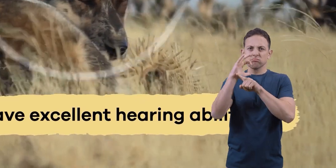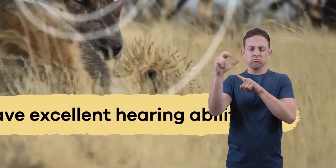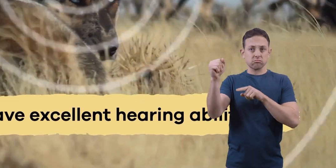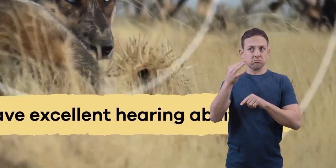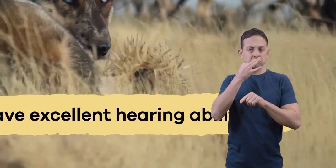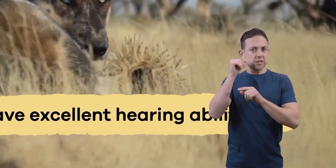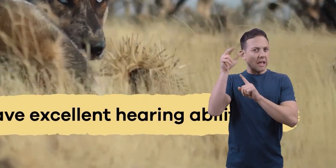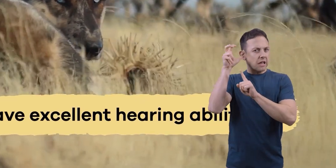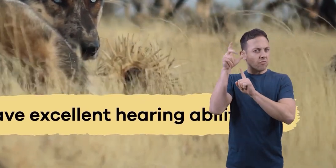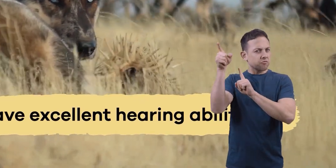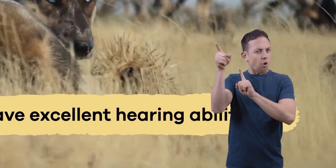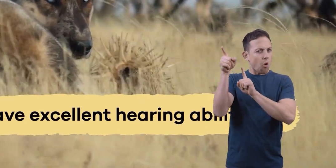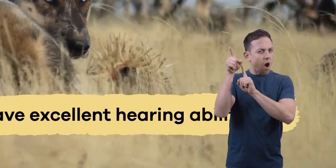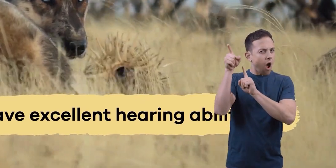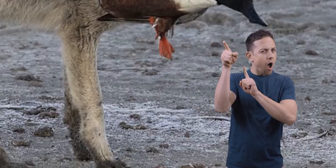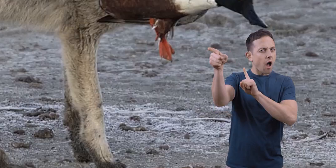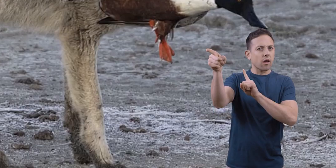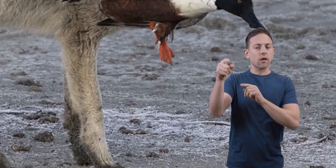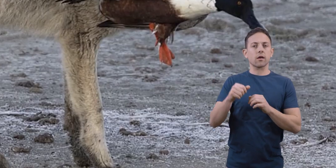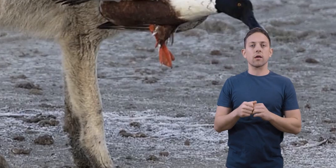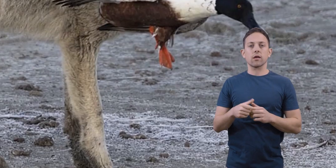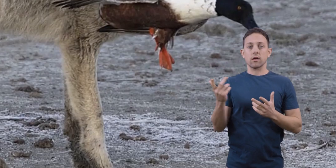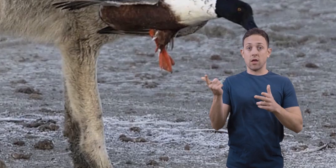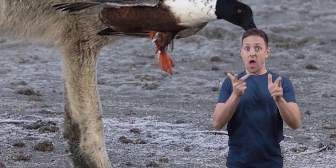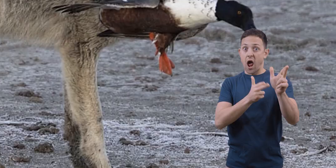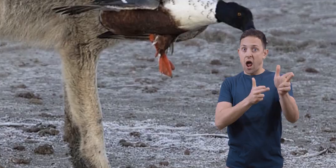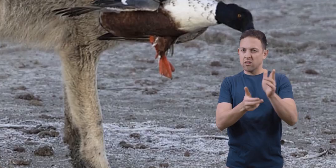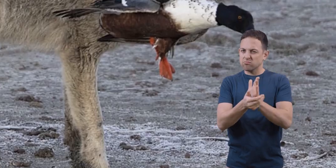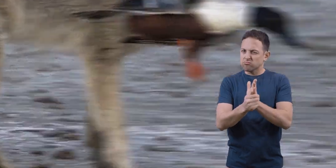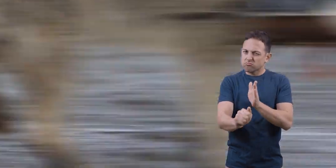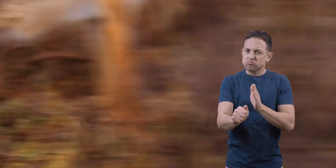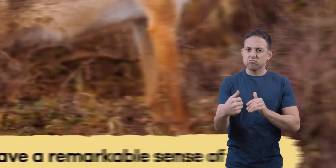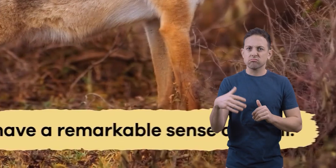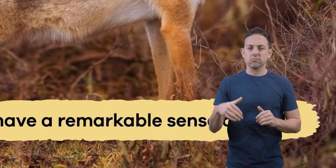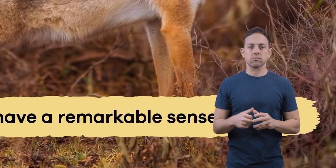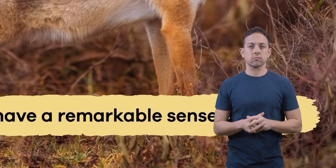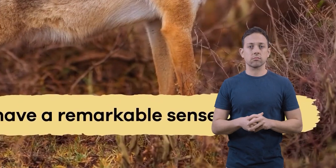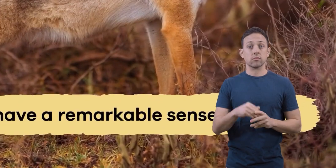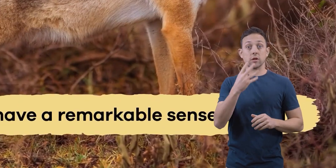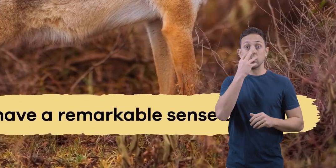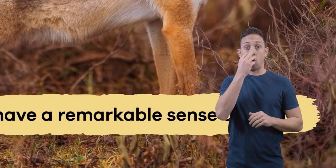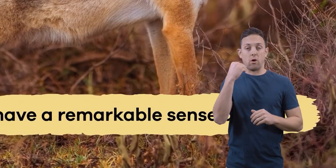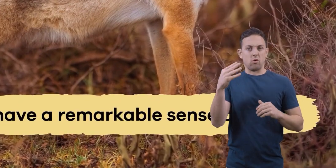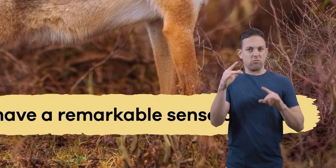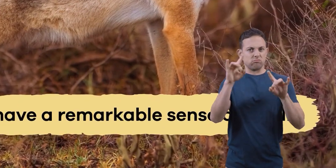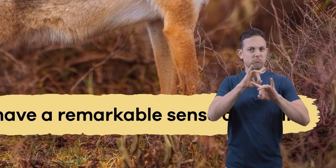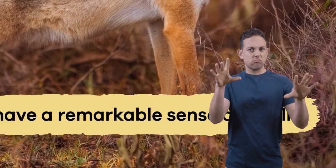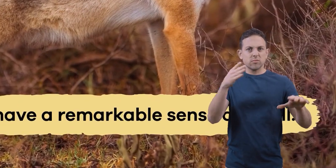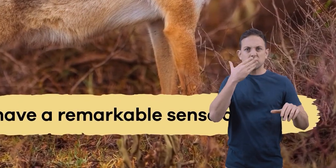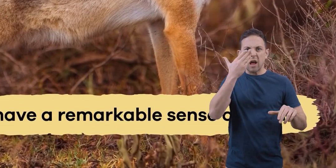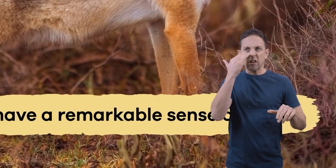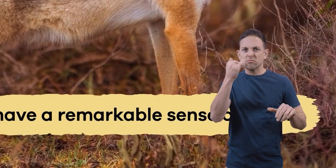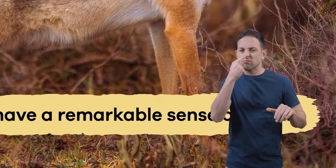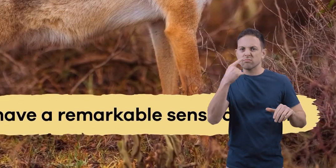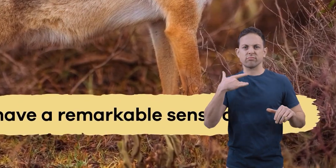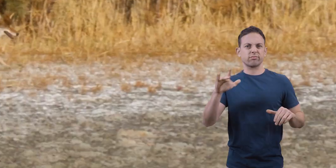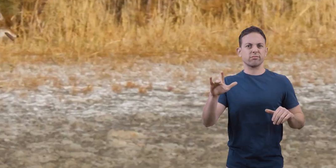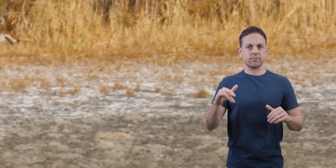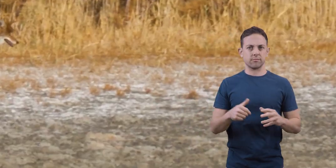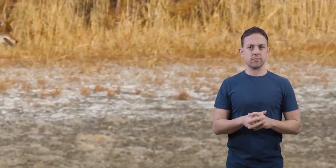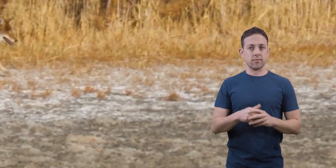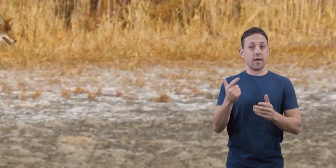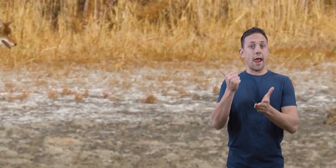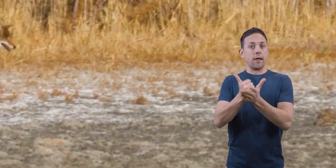help them detect sounds from afar, making them skilled hunters. Coyotes also have a remarkable sense of smell,